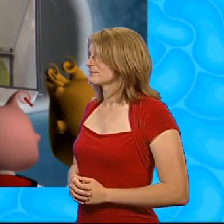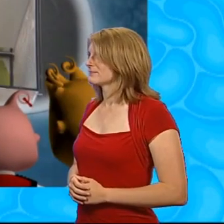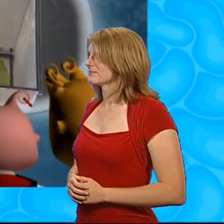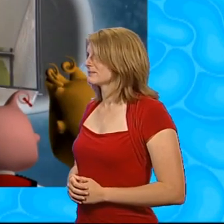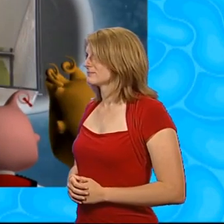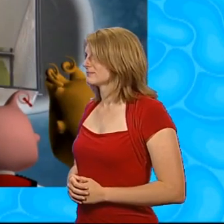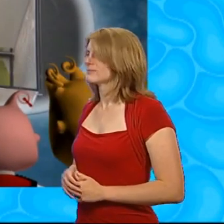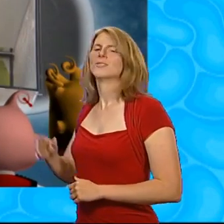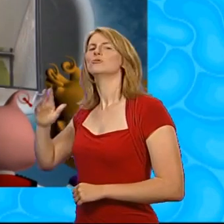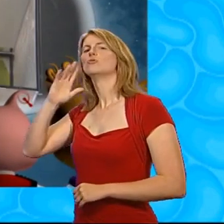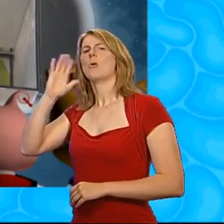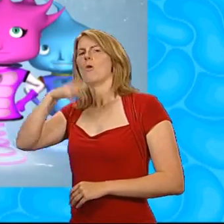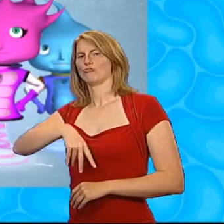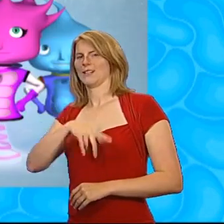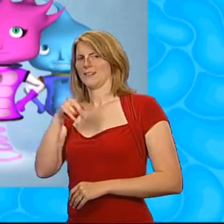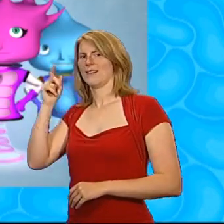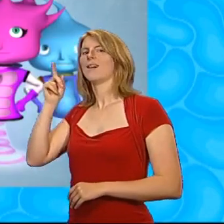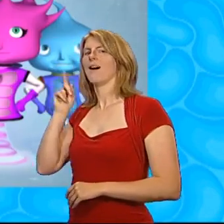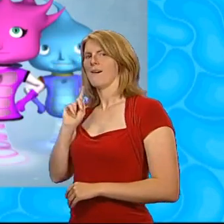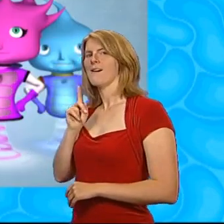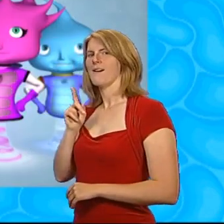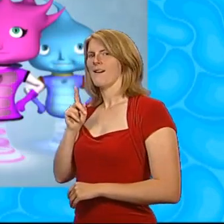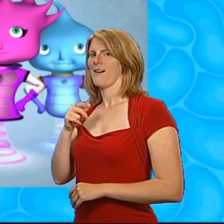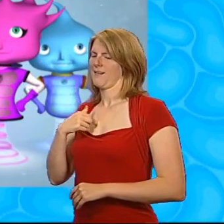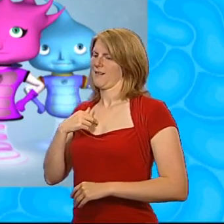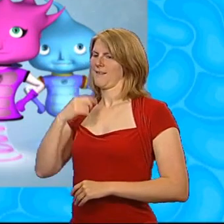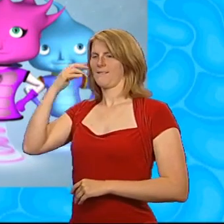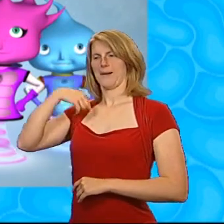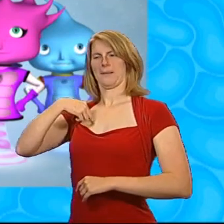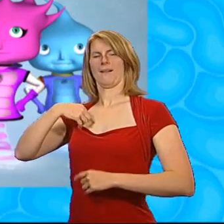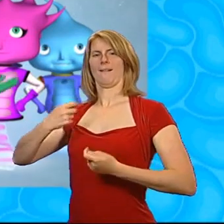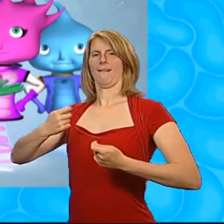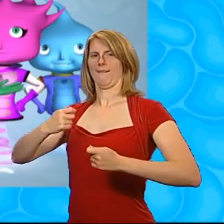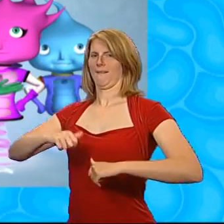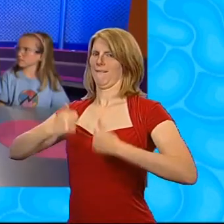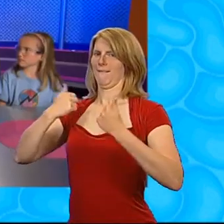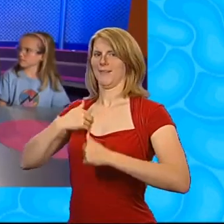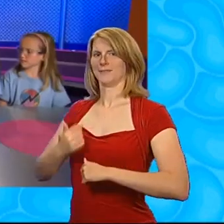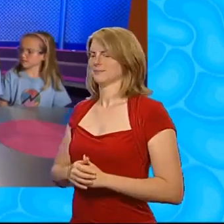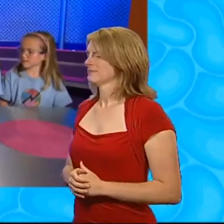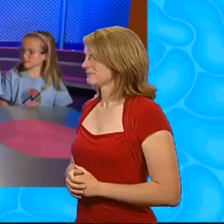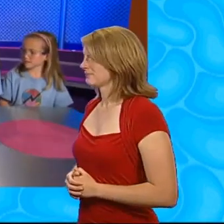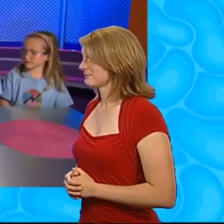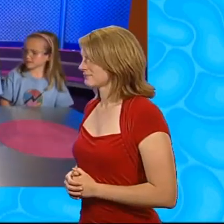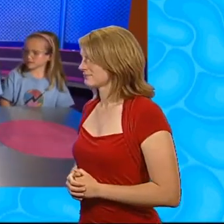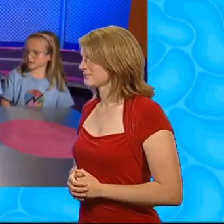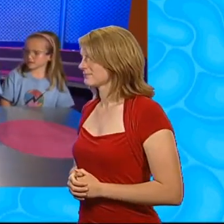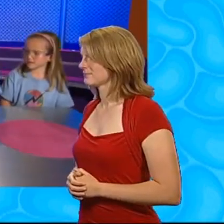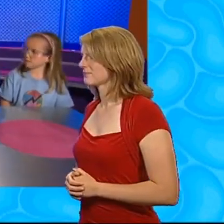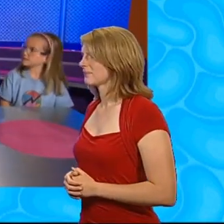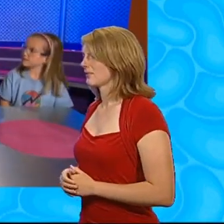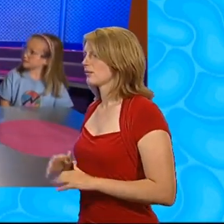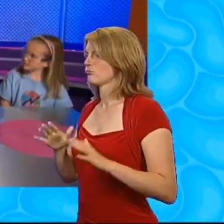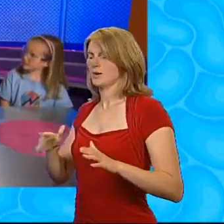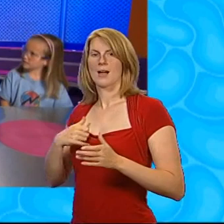little Bud. All will be well. Felix the Fabulous is well in control of this one. Right, here goes. Now I have a tank